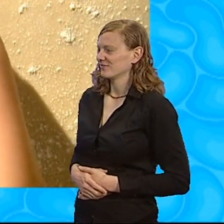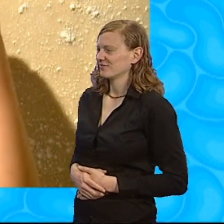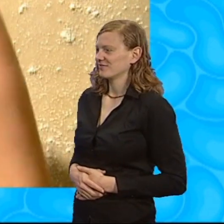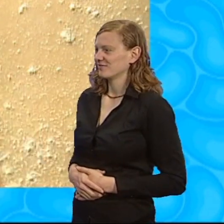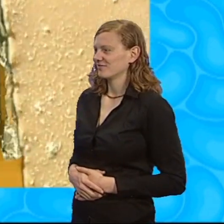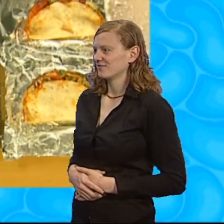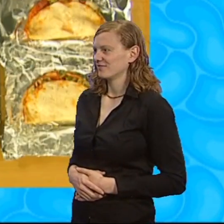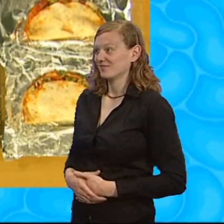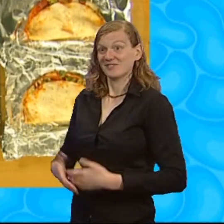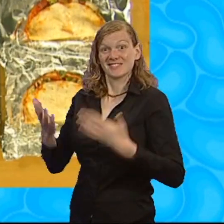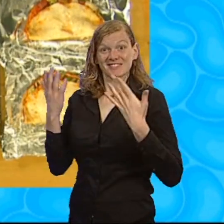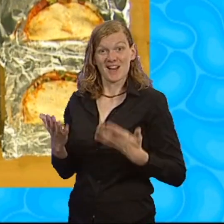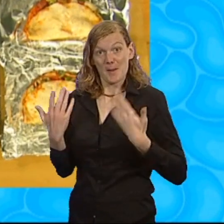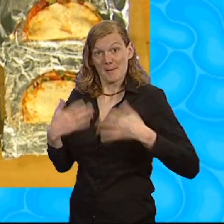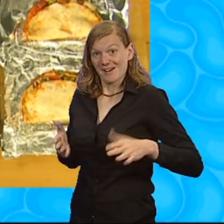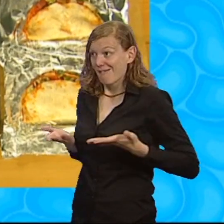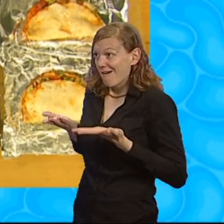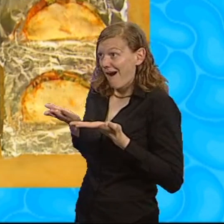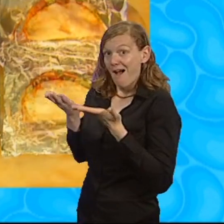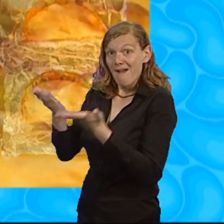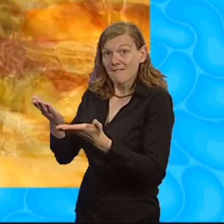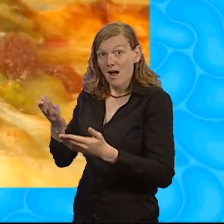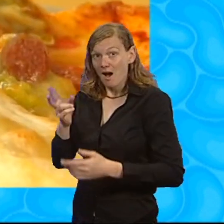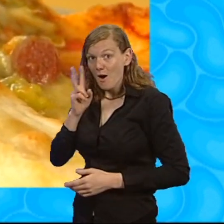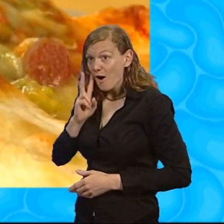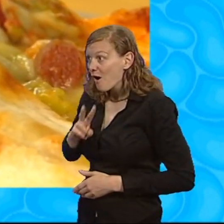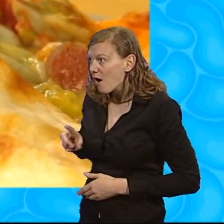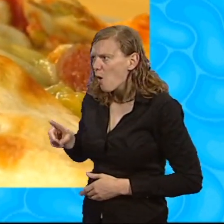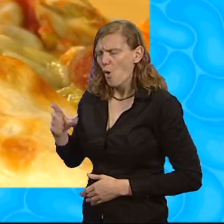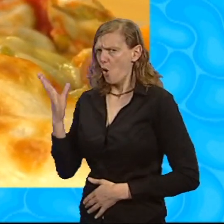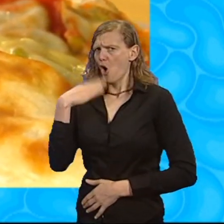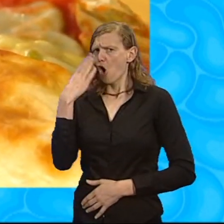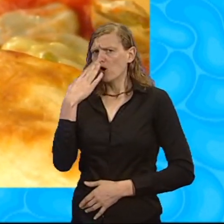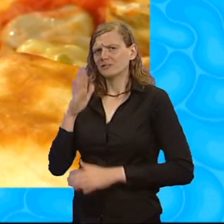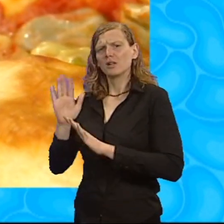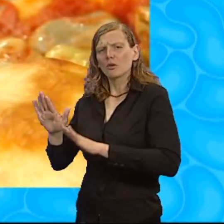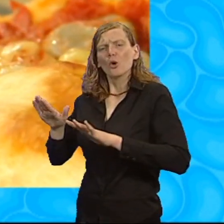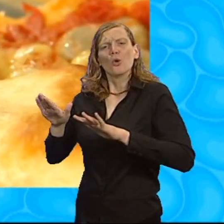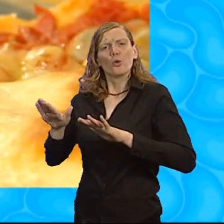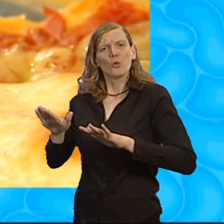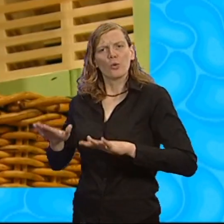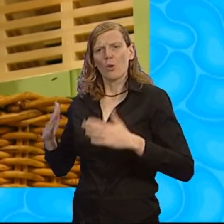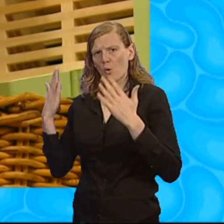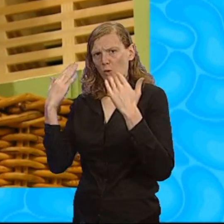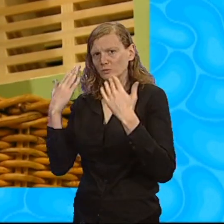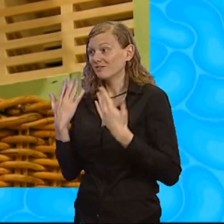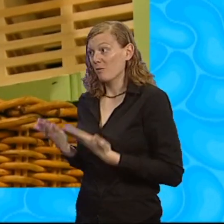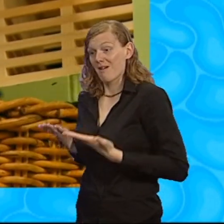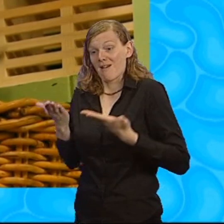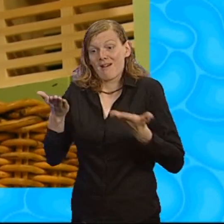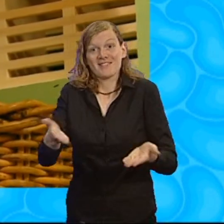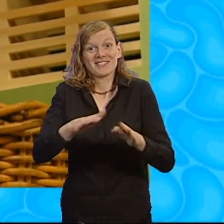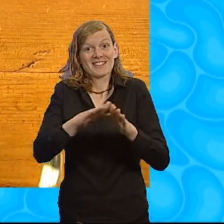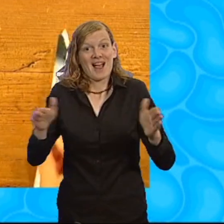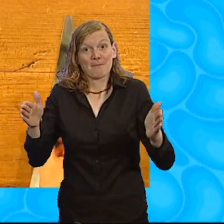I can call. Our spicy baked wraps have cooked. And while they cool down... Let's make a table!